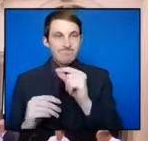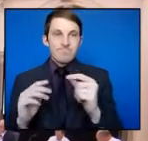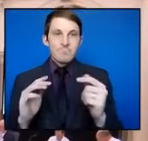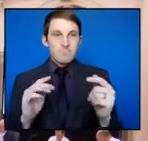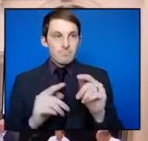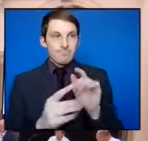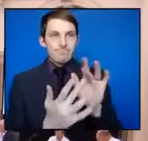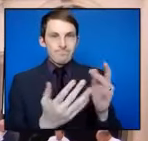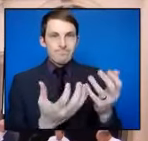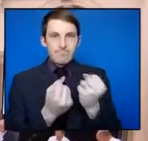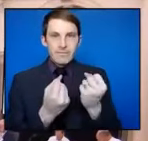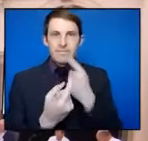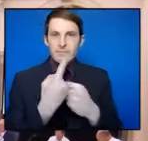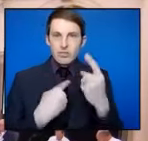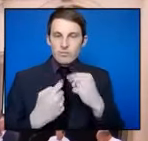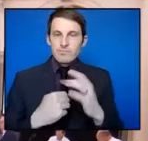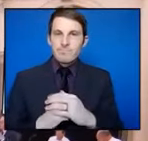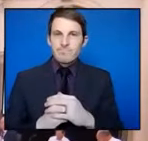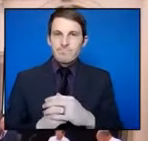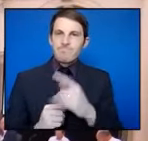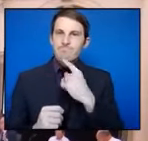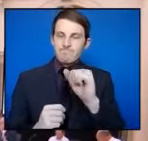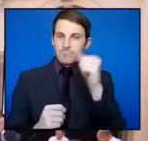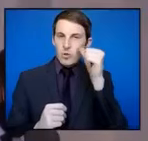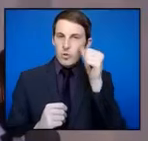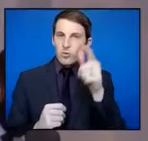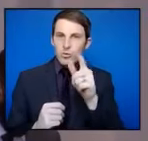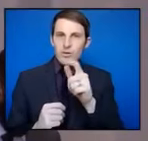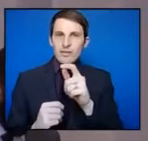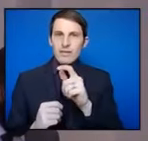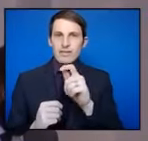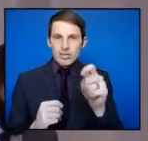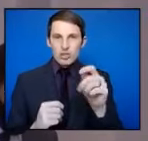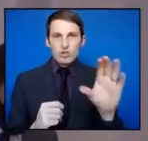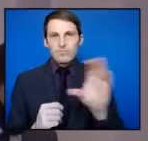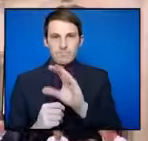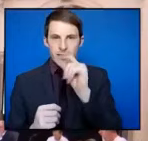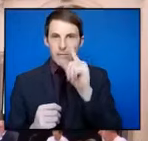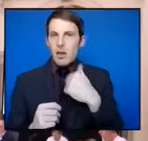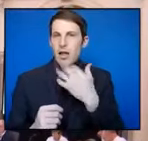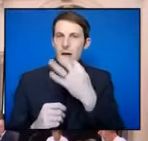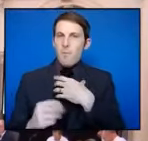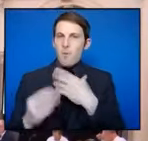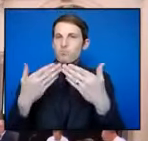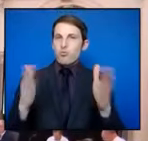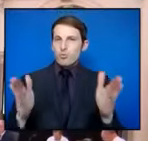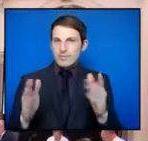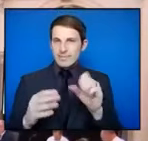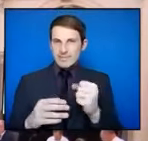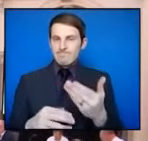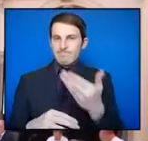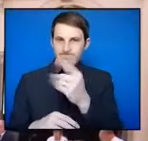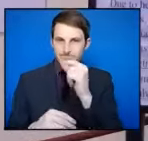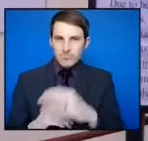curfew... Yes, I'm aware of it. Yes. Yeah, made in the litigation. But more broadly with the public health directions. Yeah, absolutely. It does